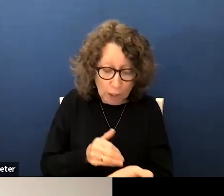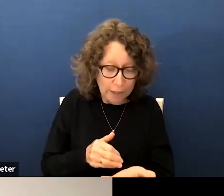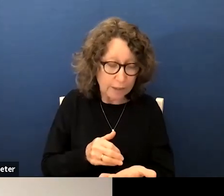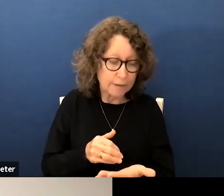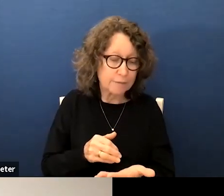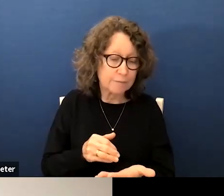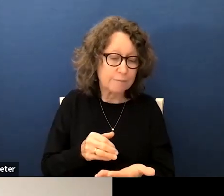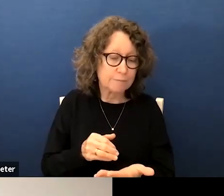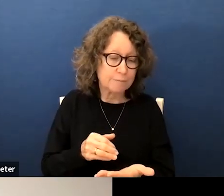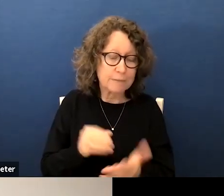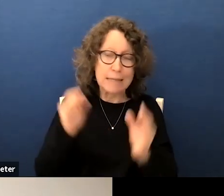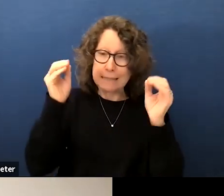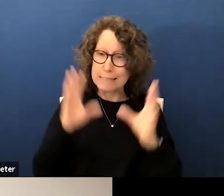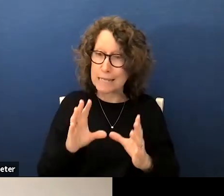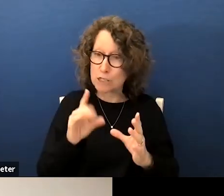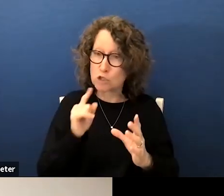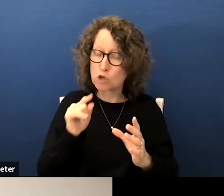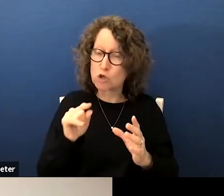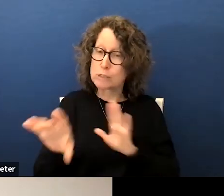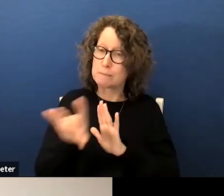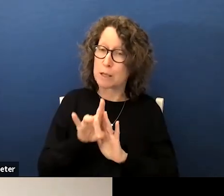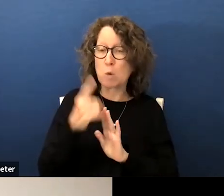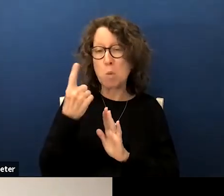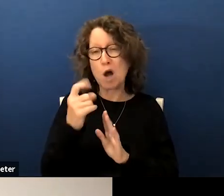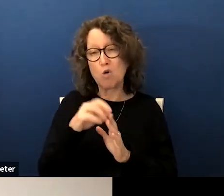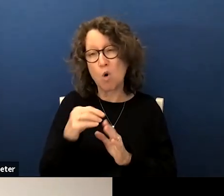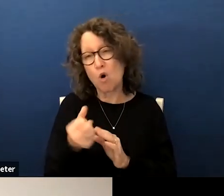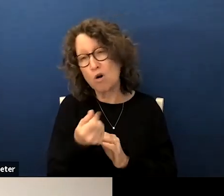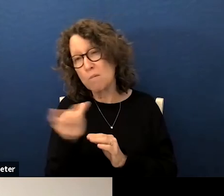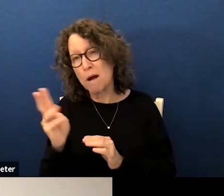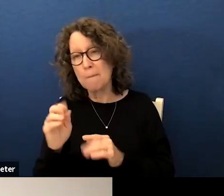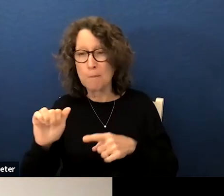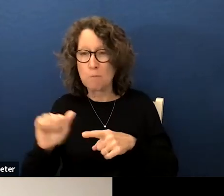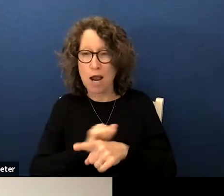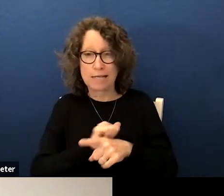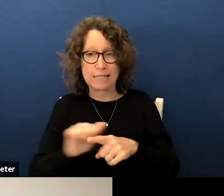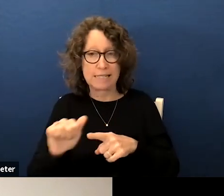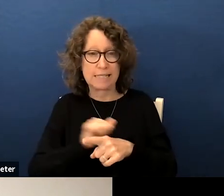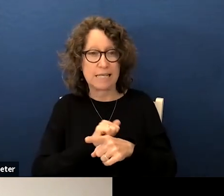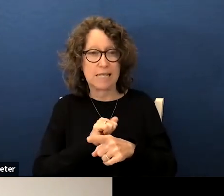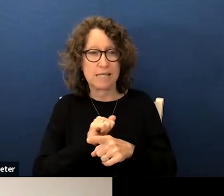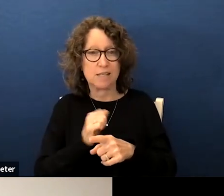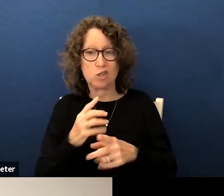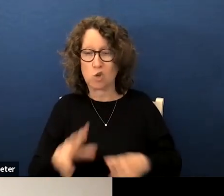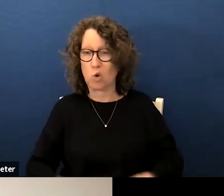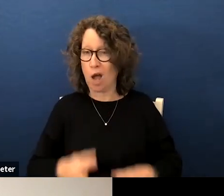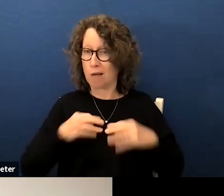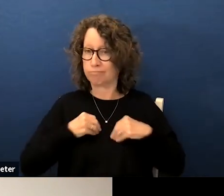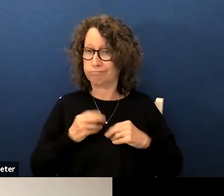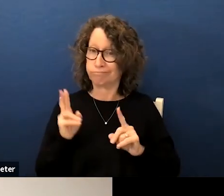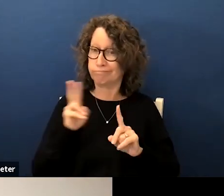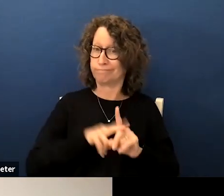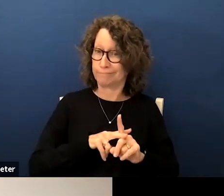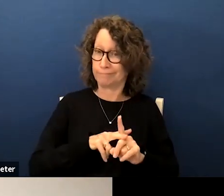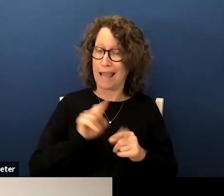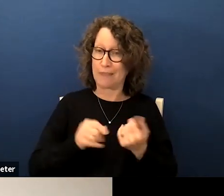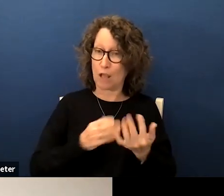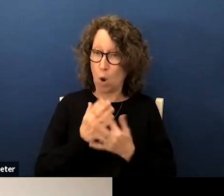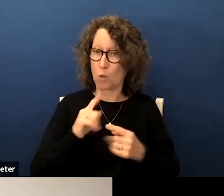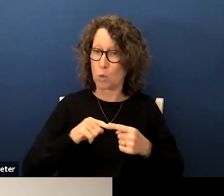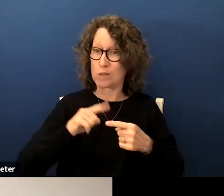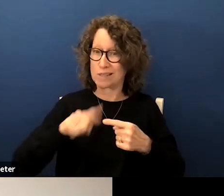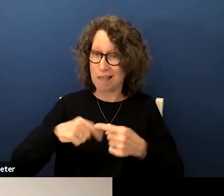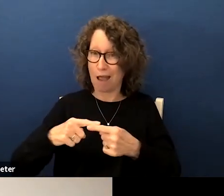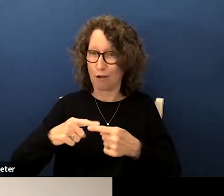teachers actually select one or more practices to adopt and then they go through cycles